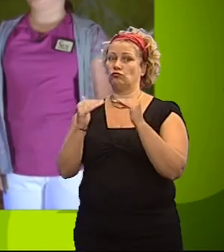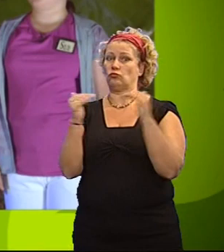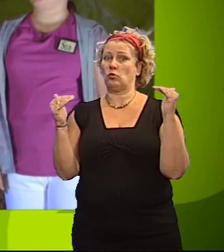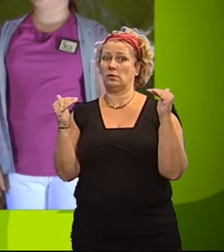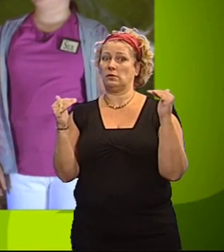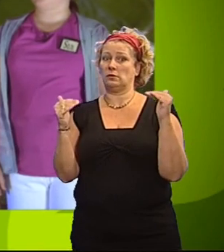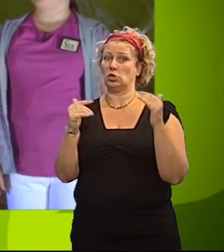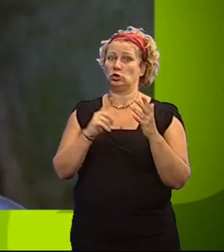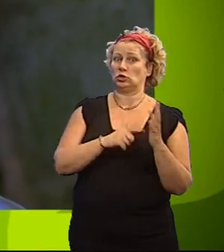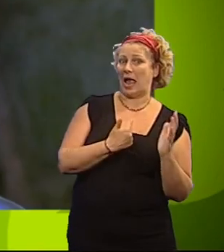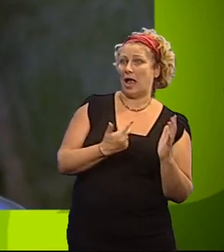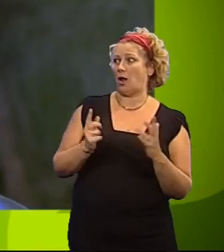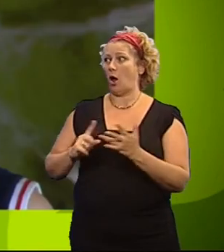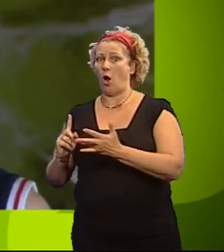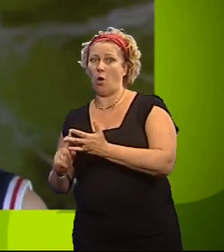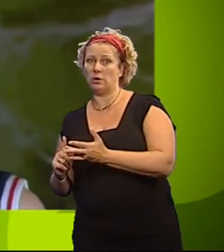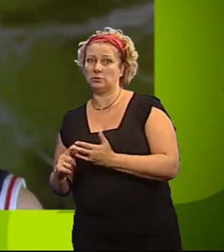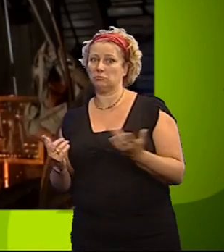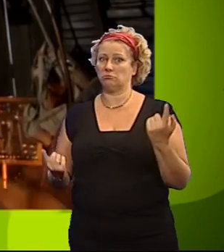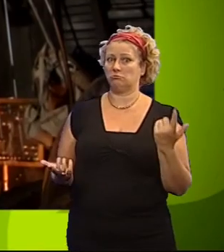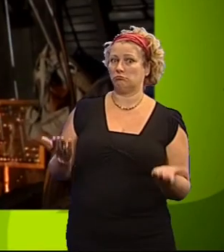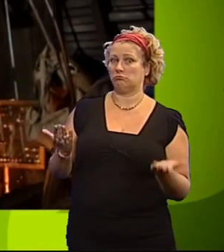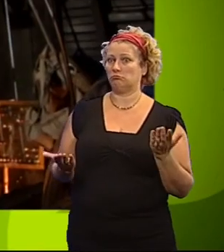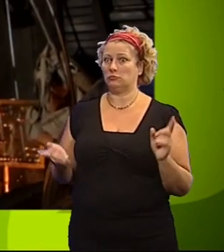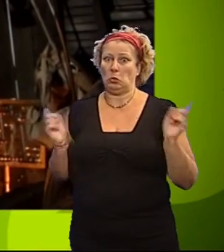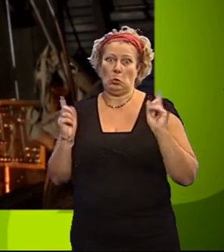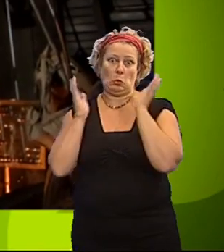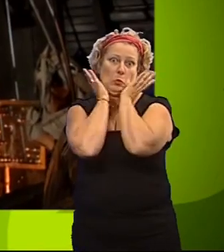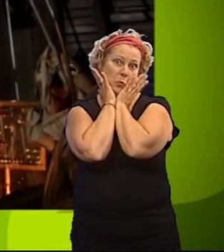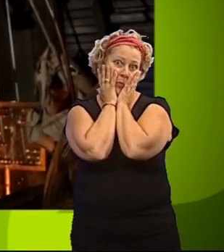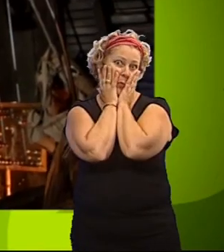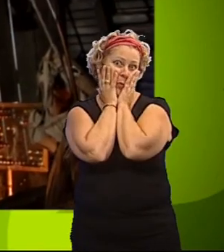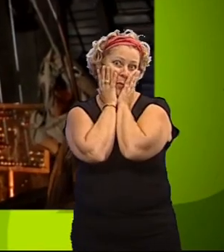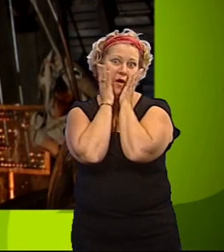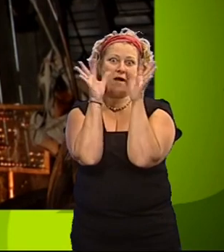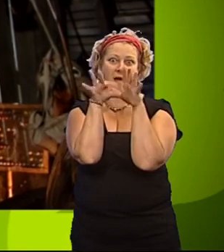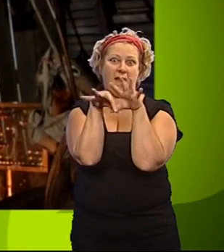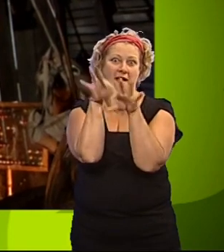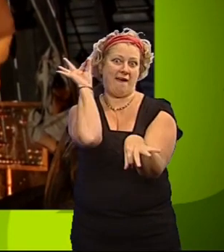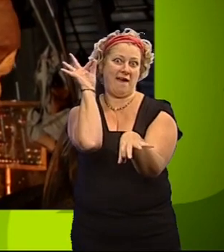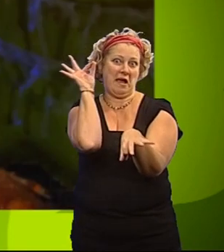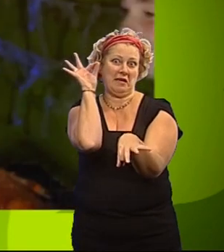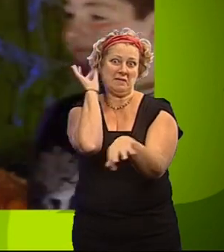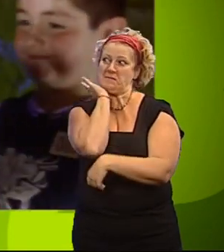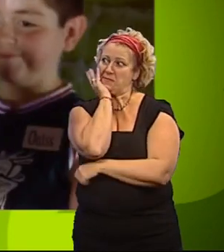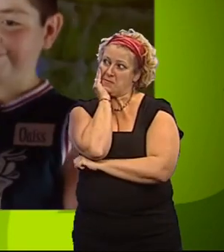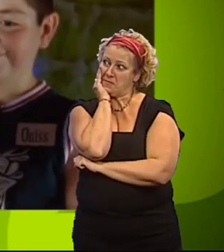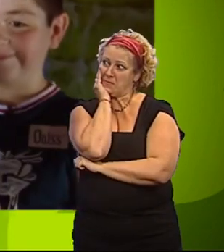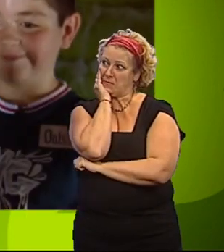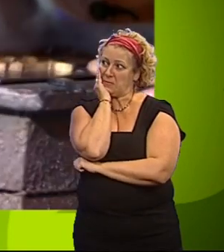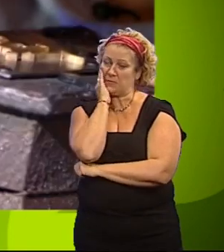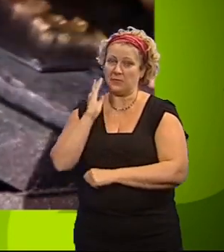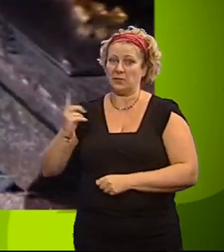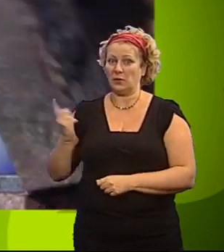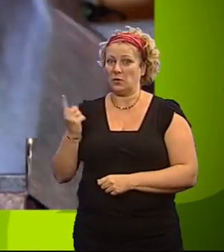You voted for Jack and Oase. What to do? Get out the draw straws! Whoever